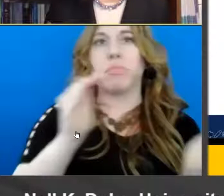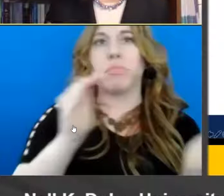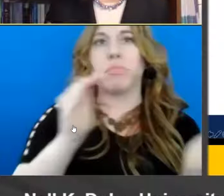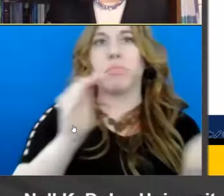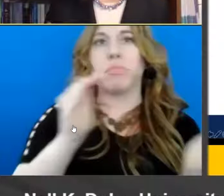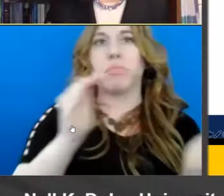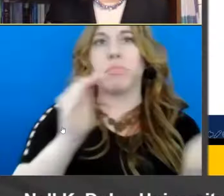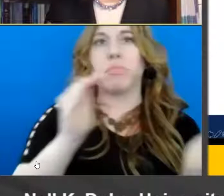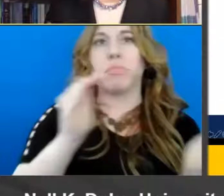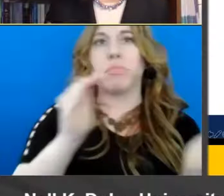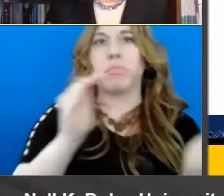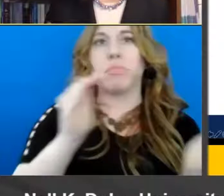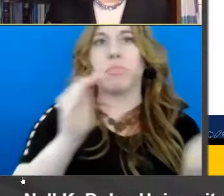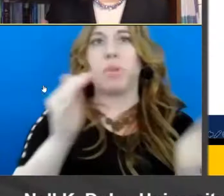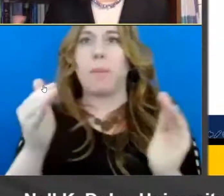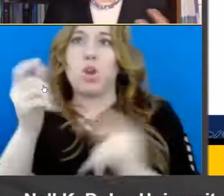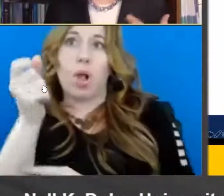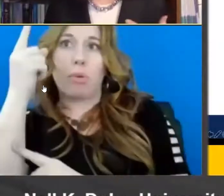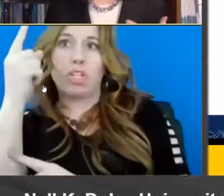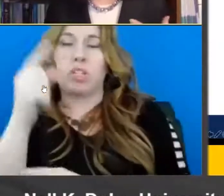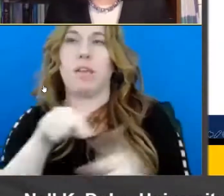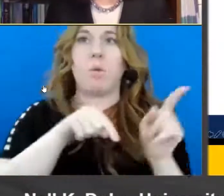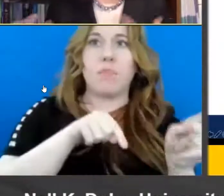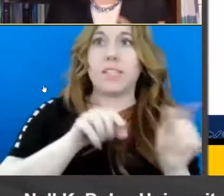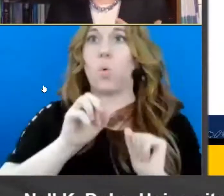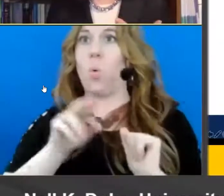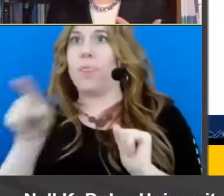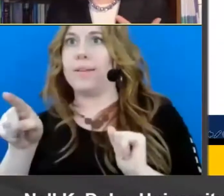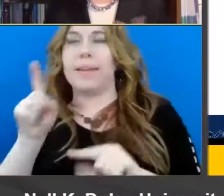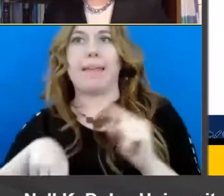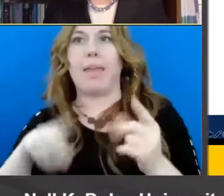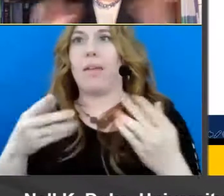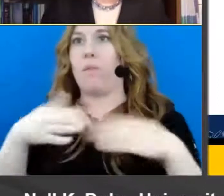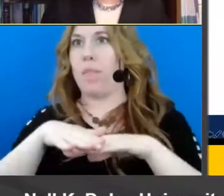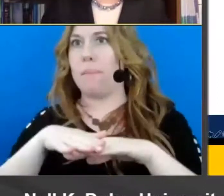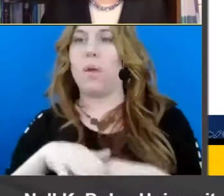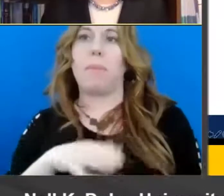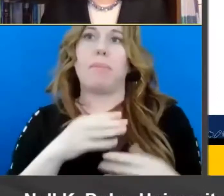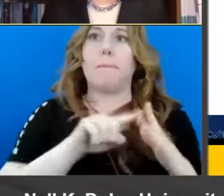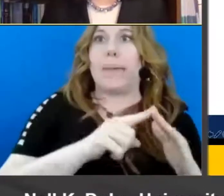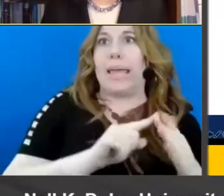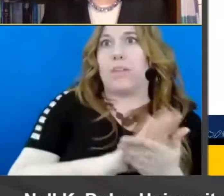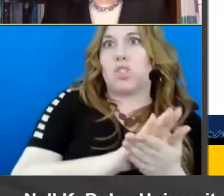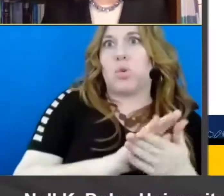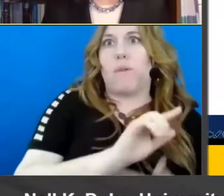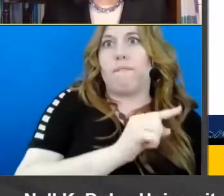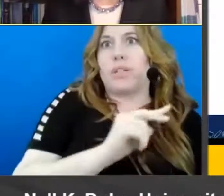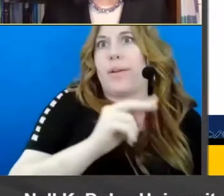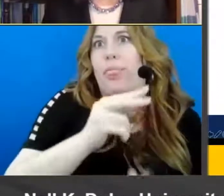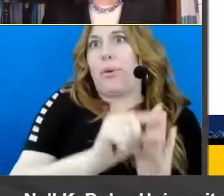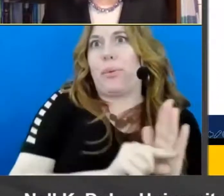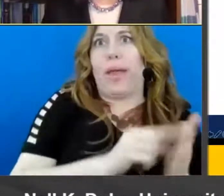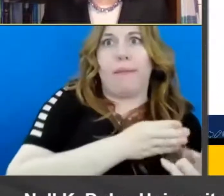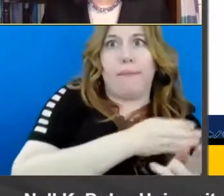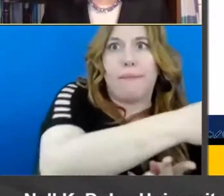is kind of what the consensus now is. She's start first few grades of school is the one and then you switch to the other. And that's